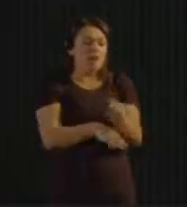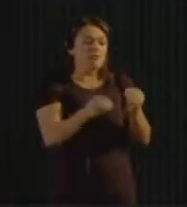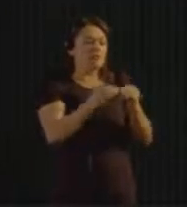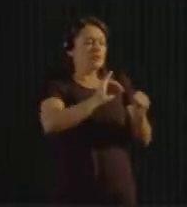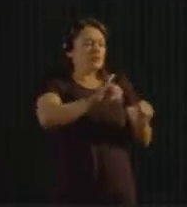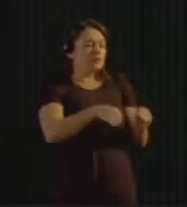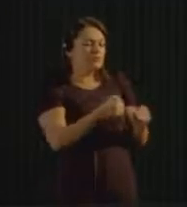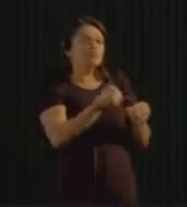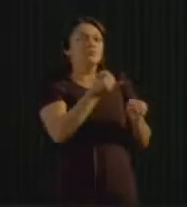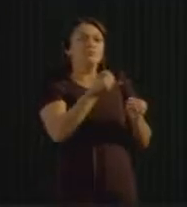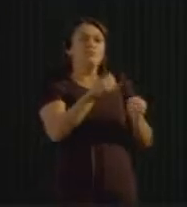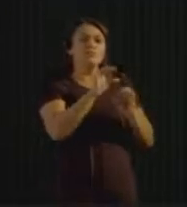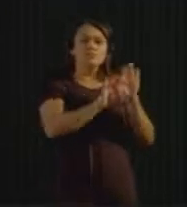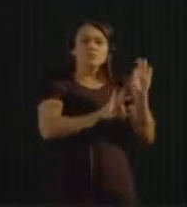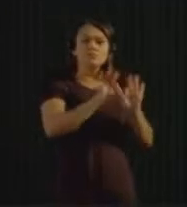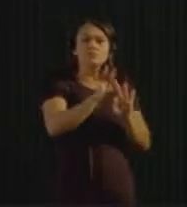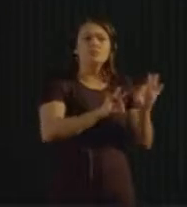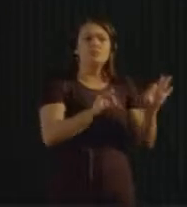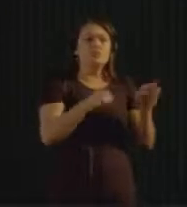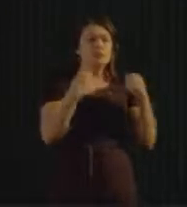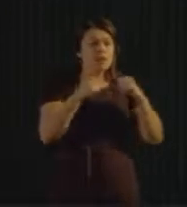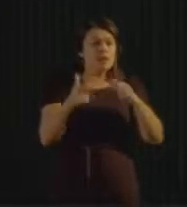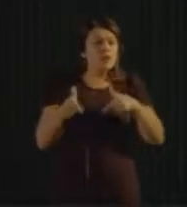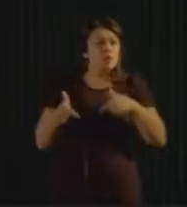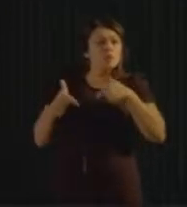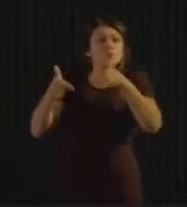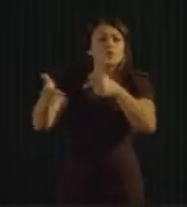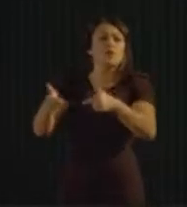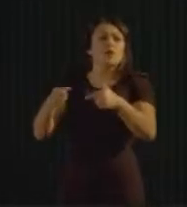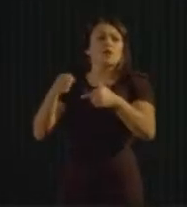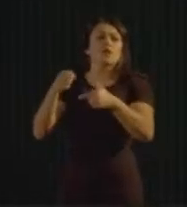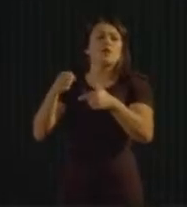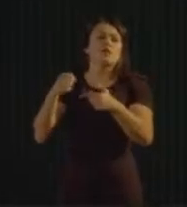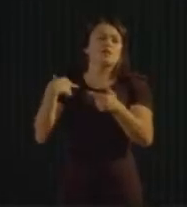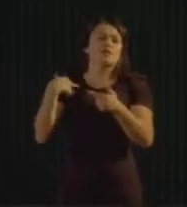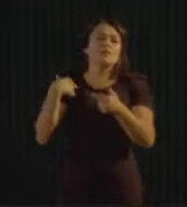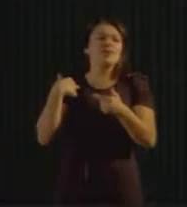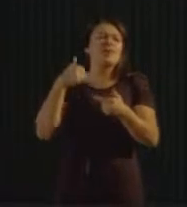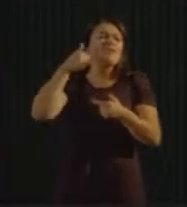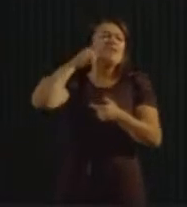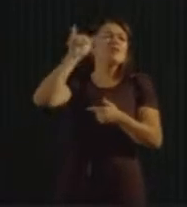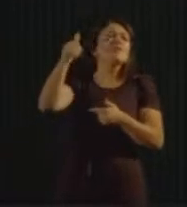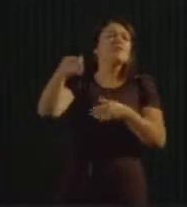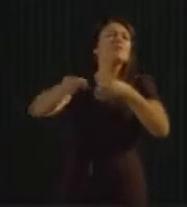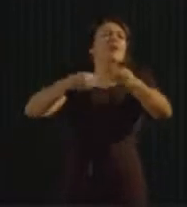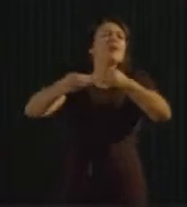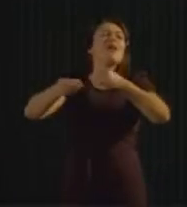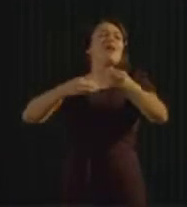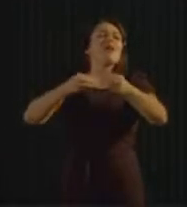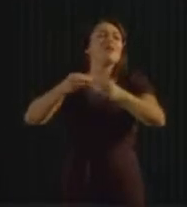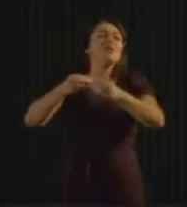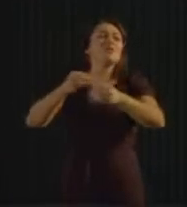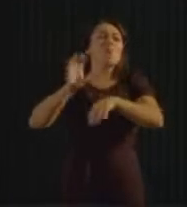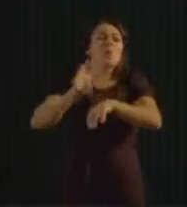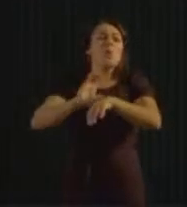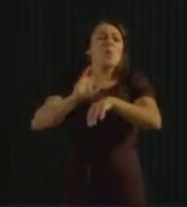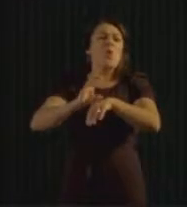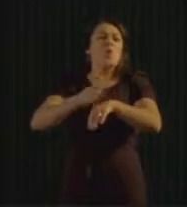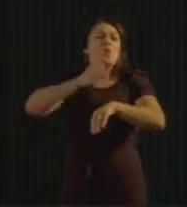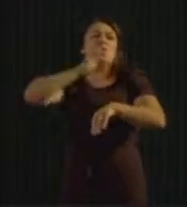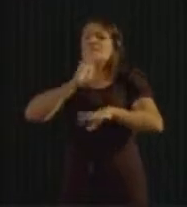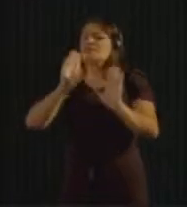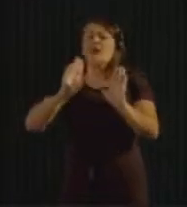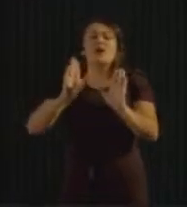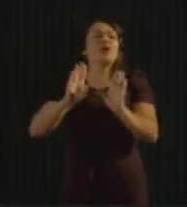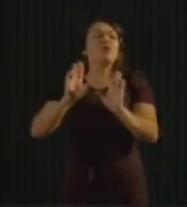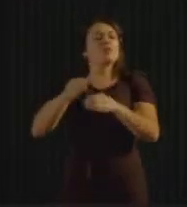plants. Don't waste food. Hold governments and corporations accountable for what they are producing. Repeat outfits. Switch to